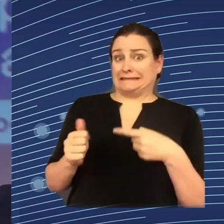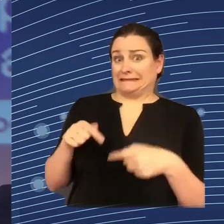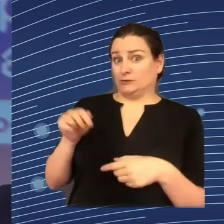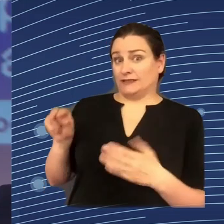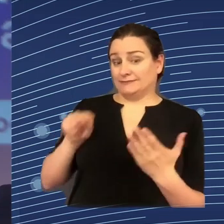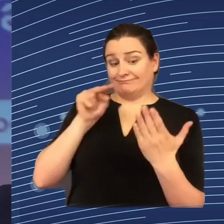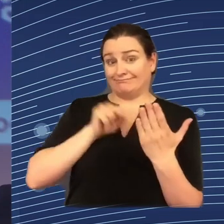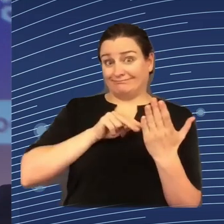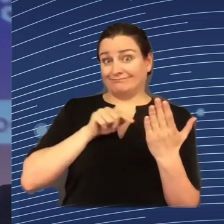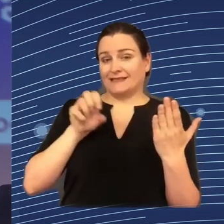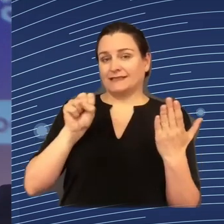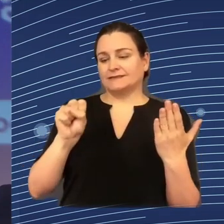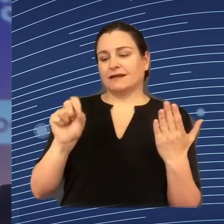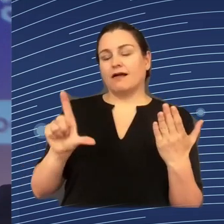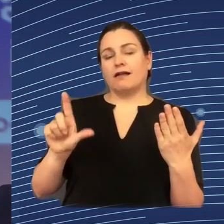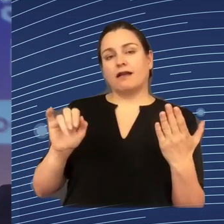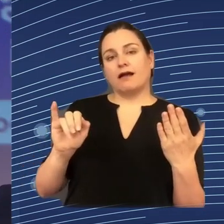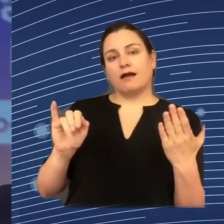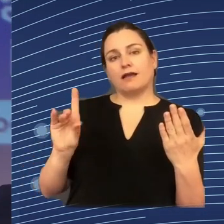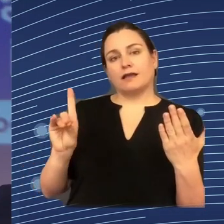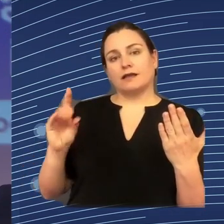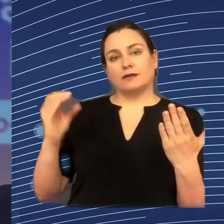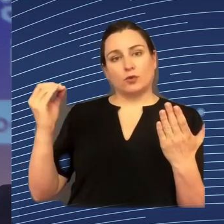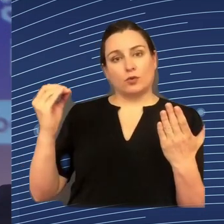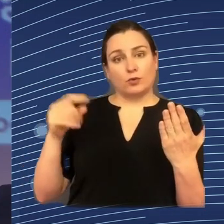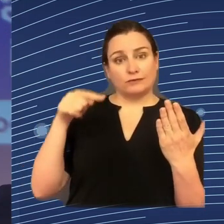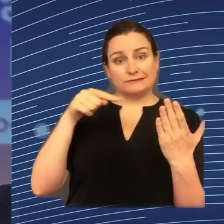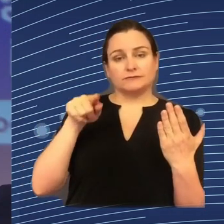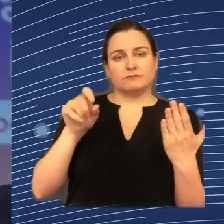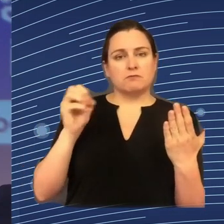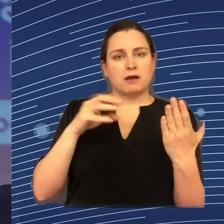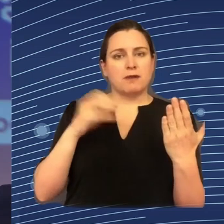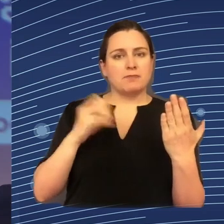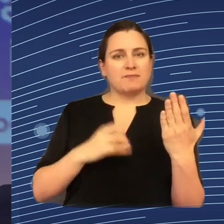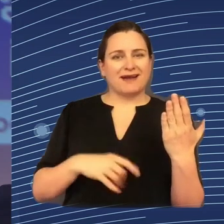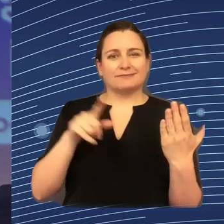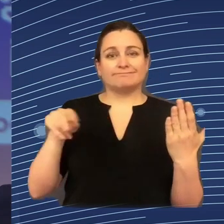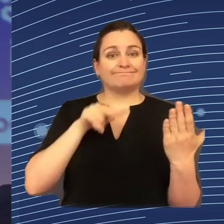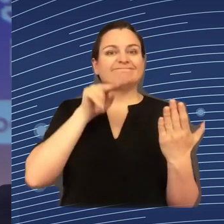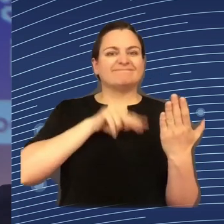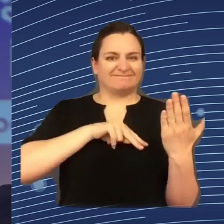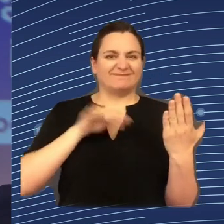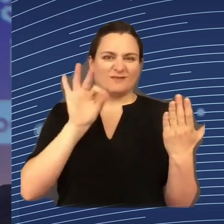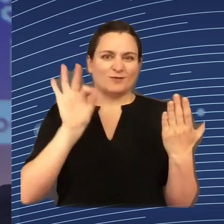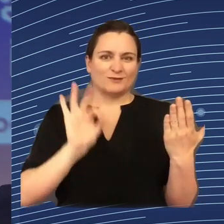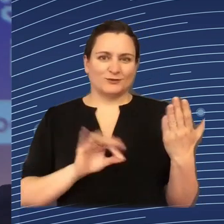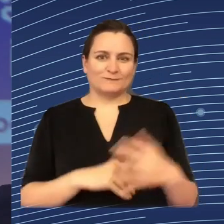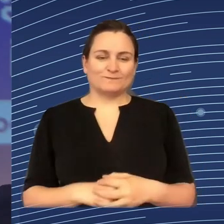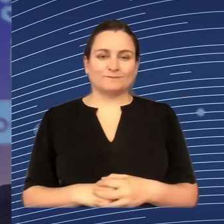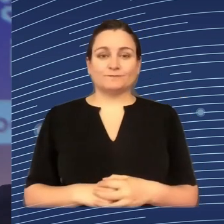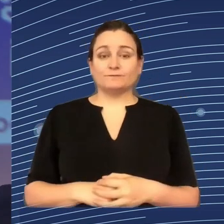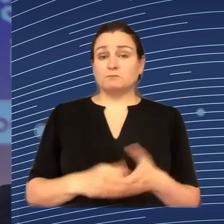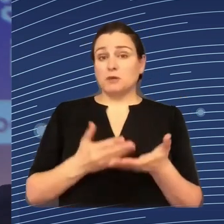But as those questions come online, may I ask if there is anybody who has a question? And I